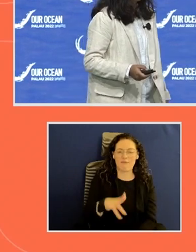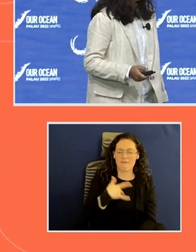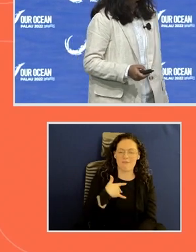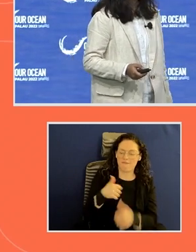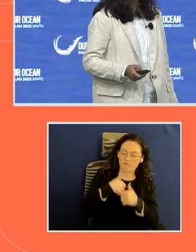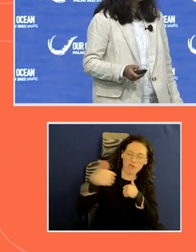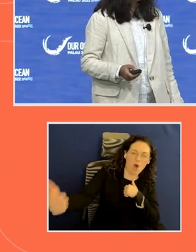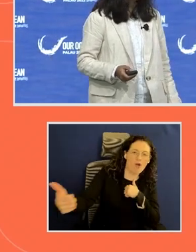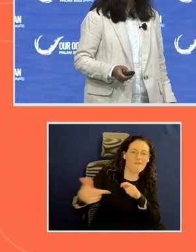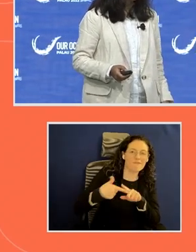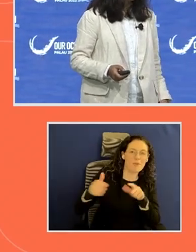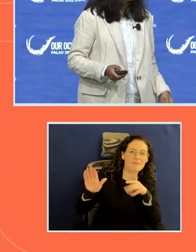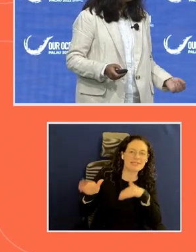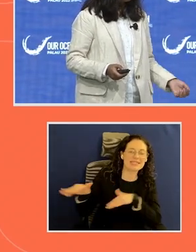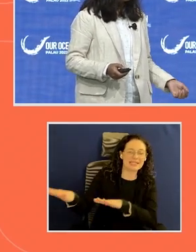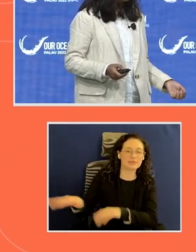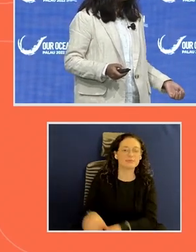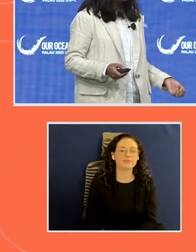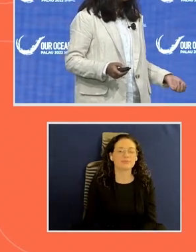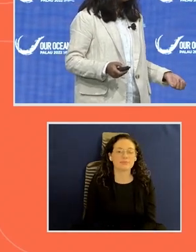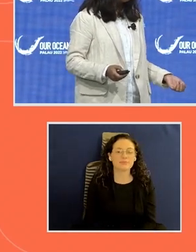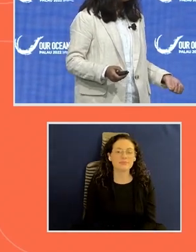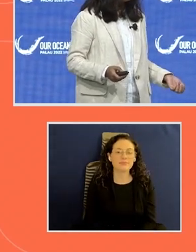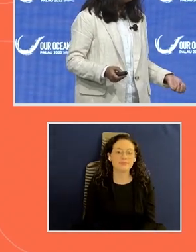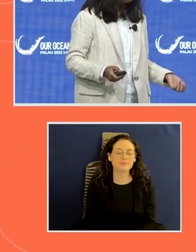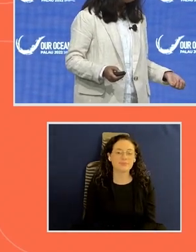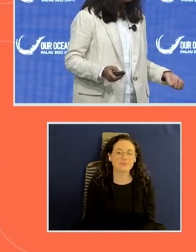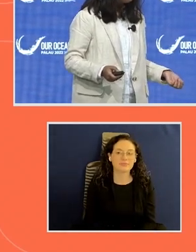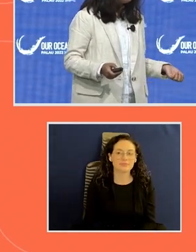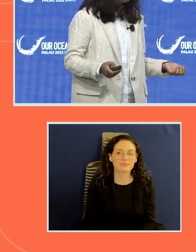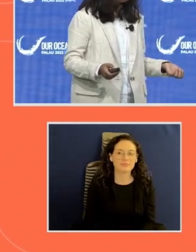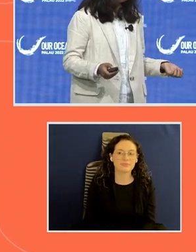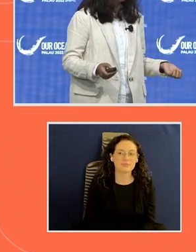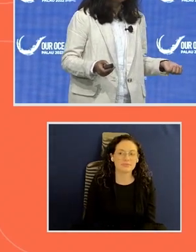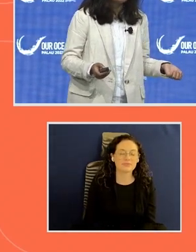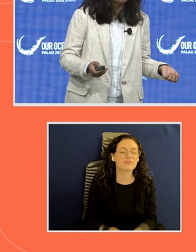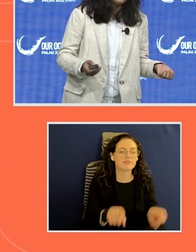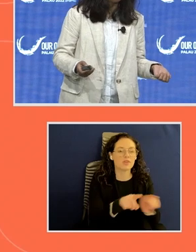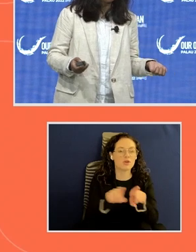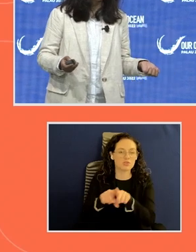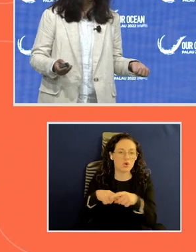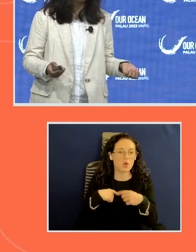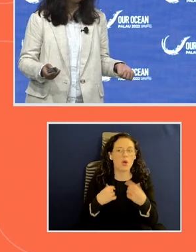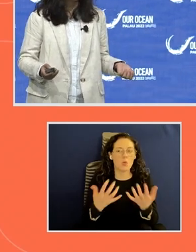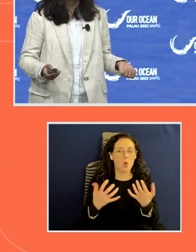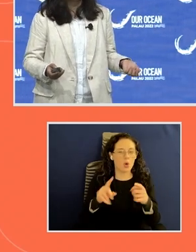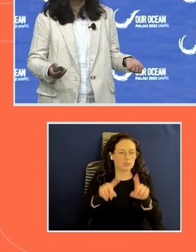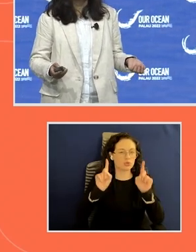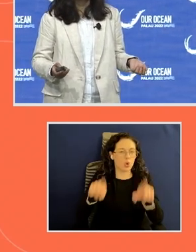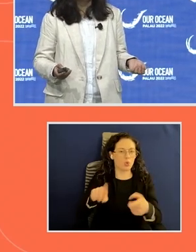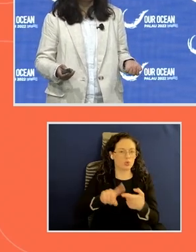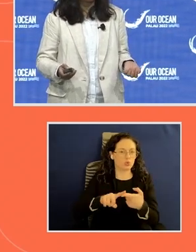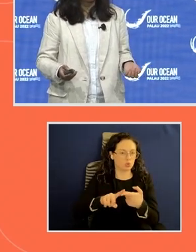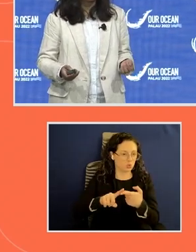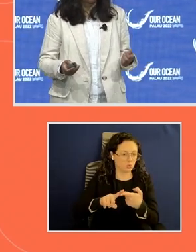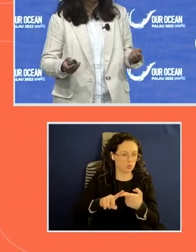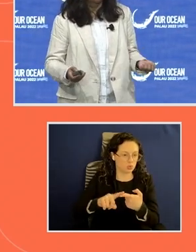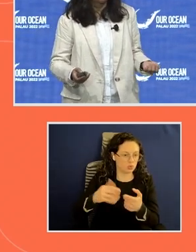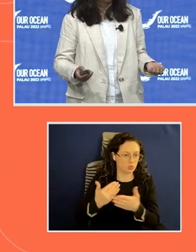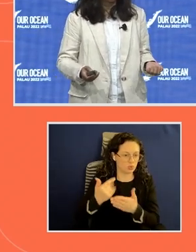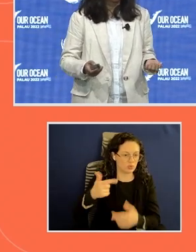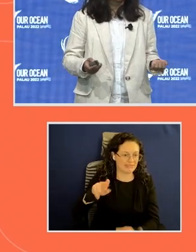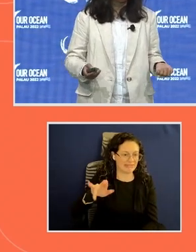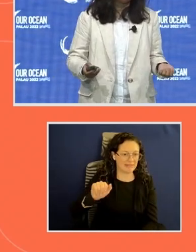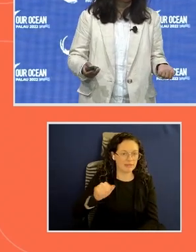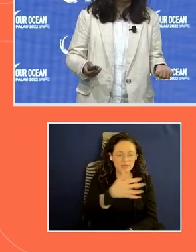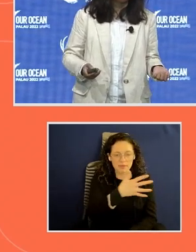At the moment, I also support communities in Philippines and Papua New Guinea because I want to be a leader beyond my country. I want to inspire more